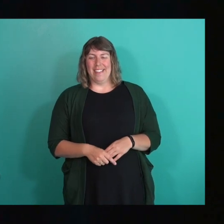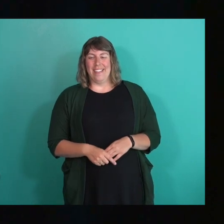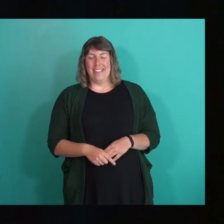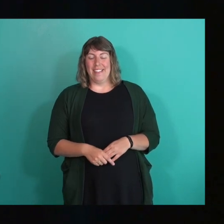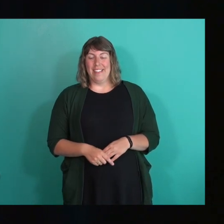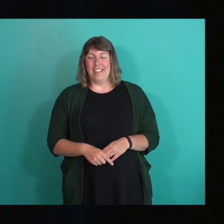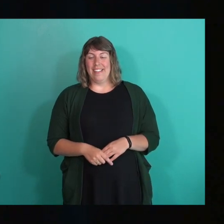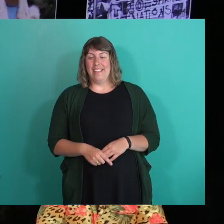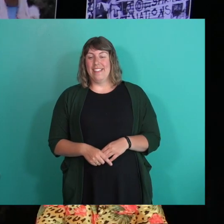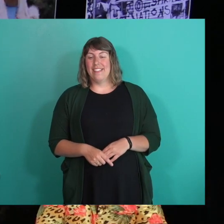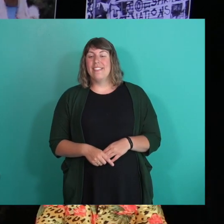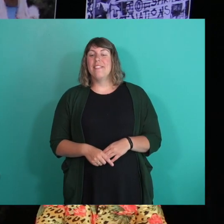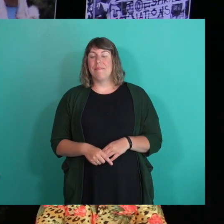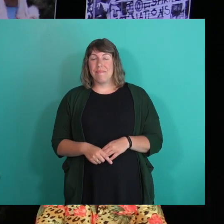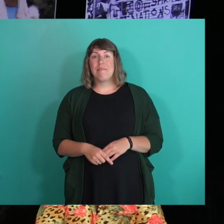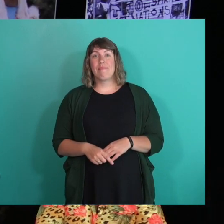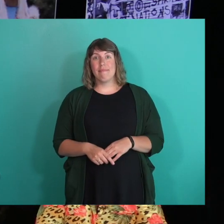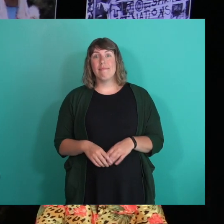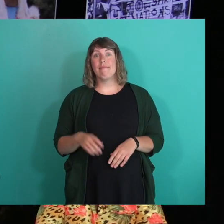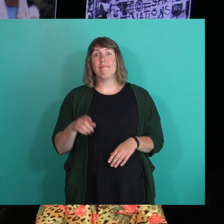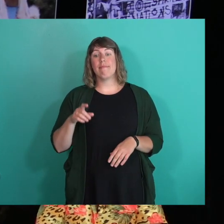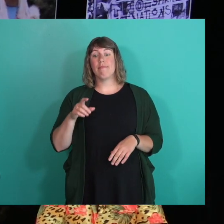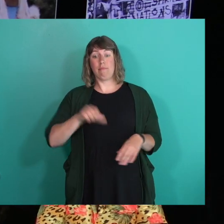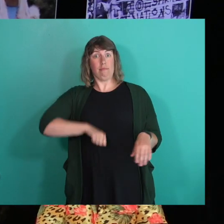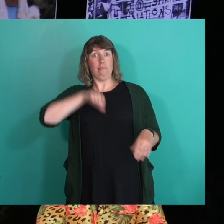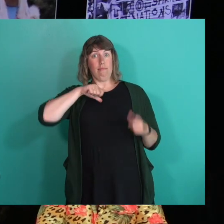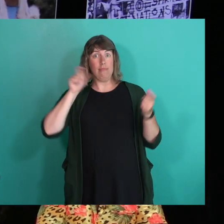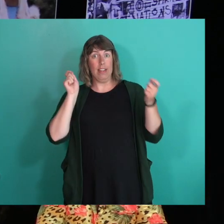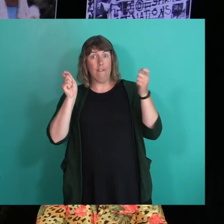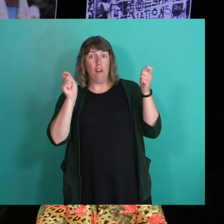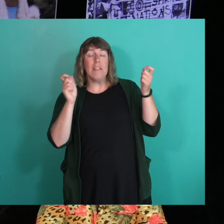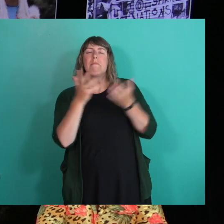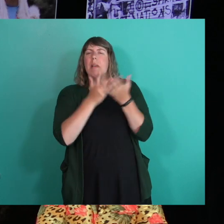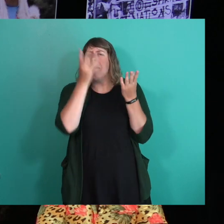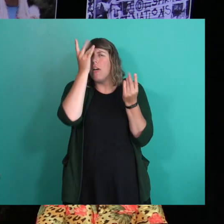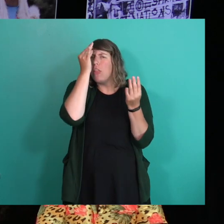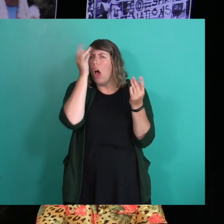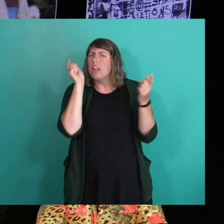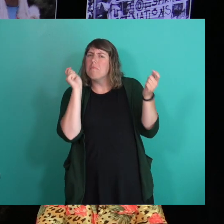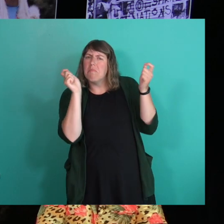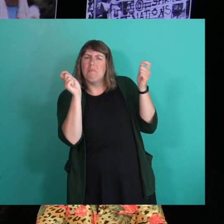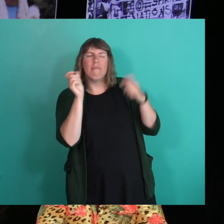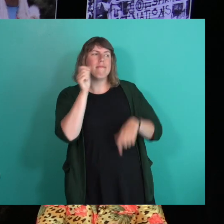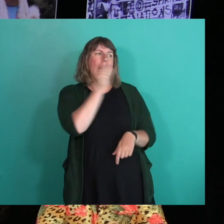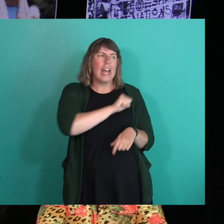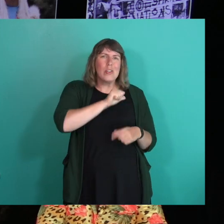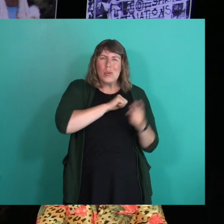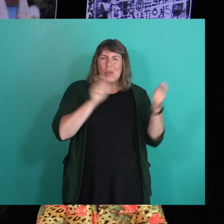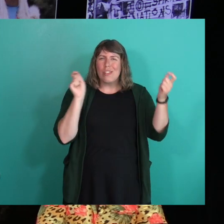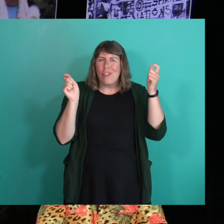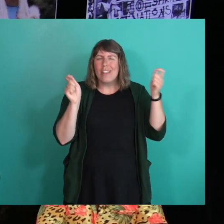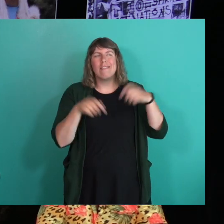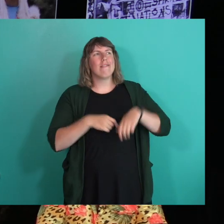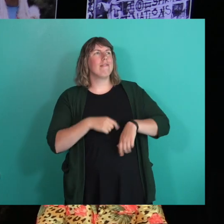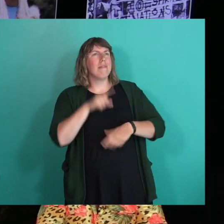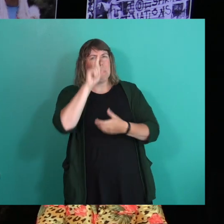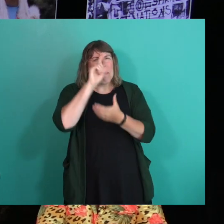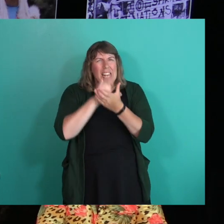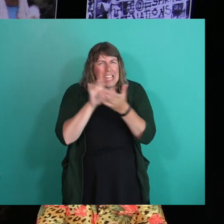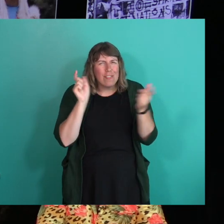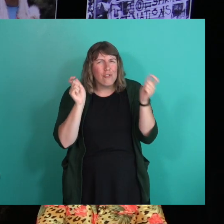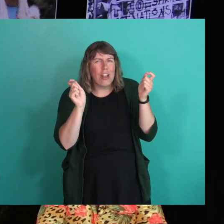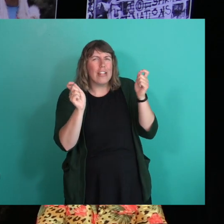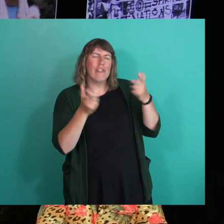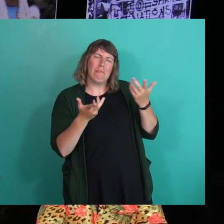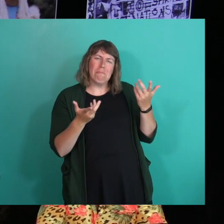I've kind of had some evolving thoughts and attitudes and beliefs around over the